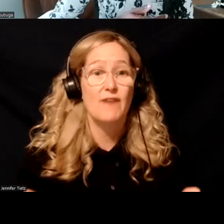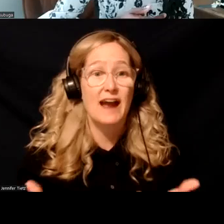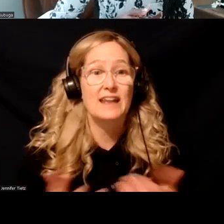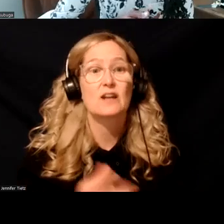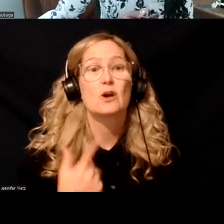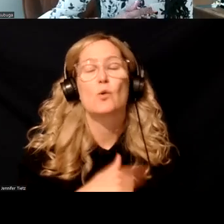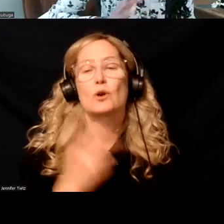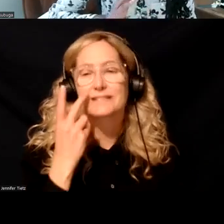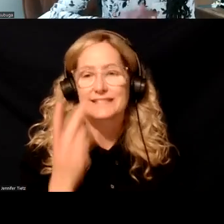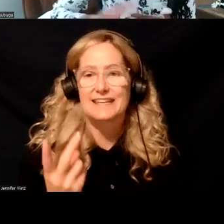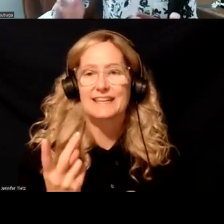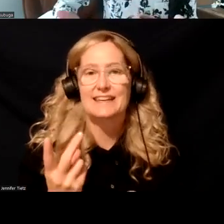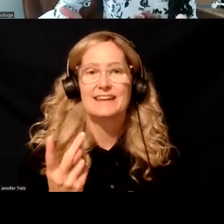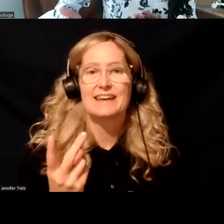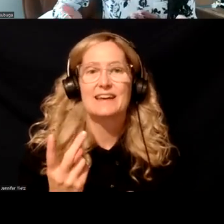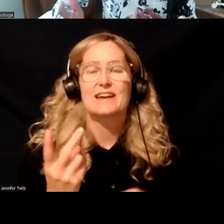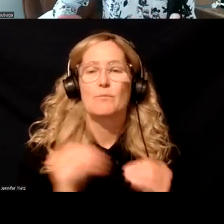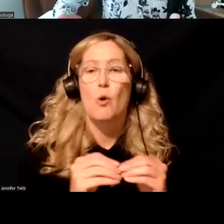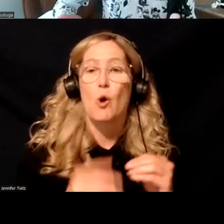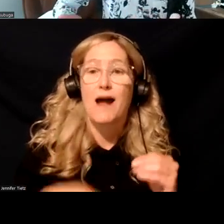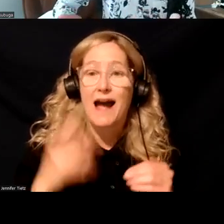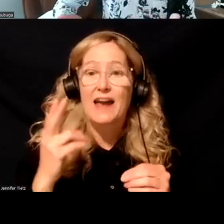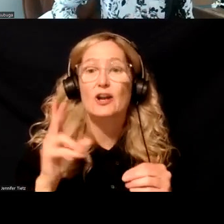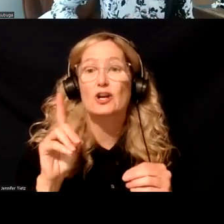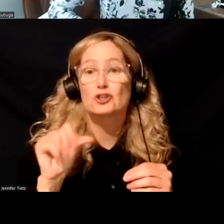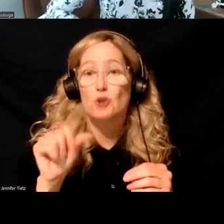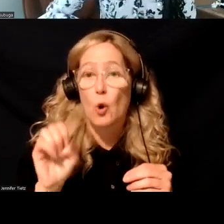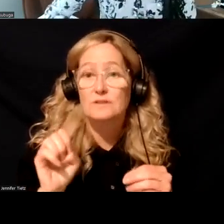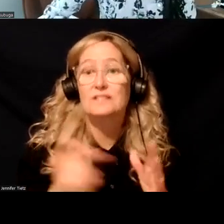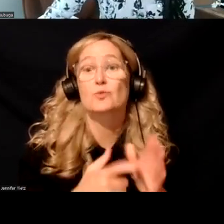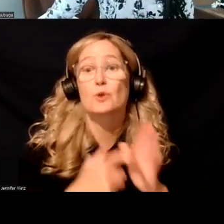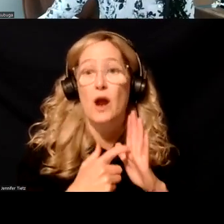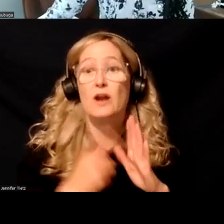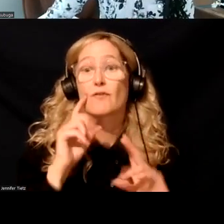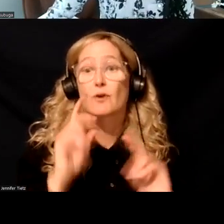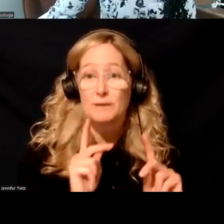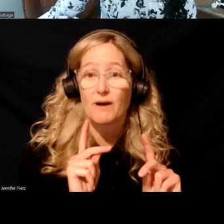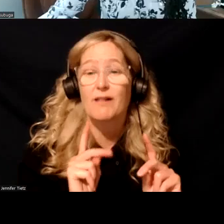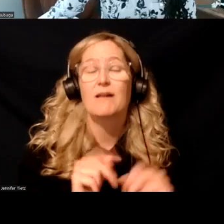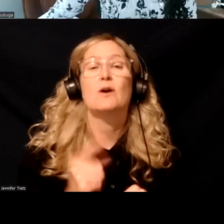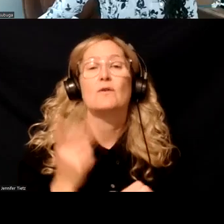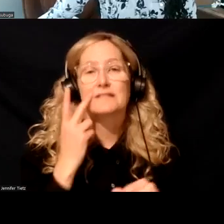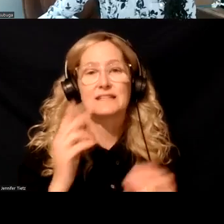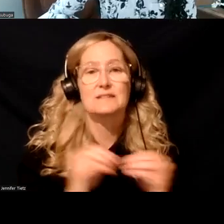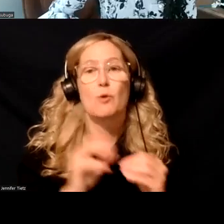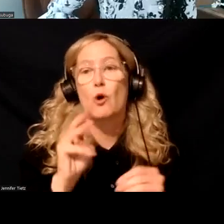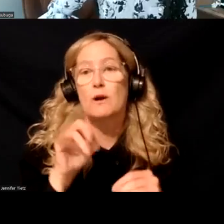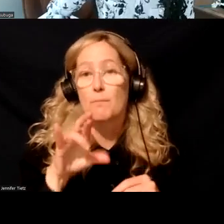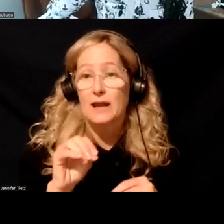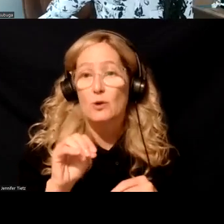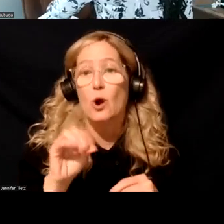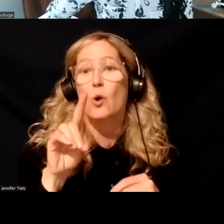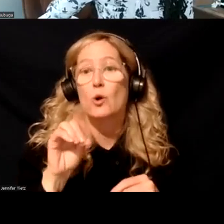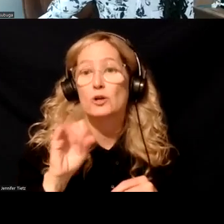we're seeing, um, much higher, uh, doses being required for individuals. We've, we've seen more micro dosing being required.